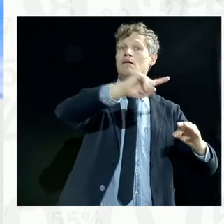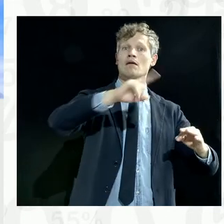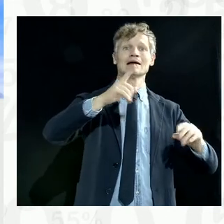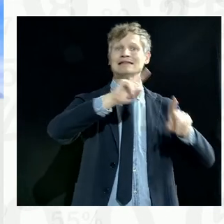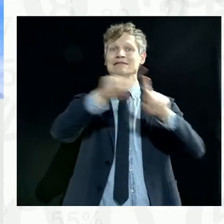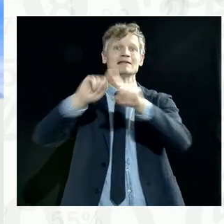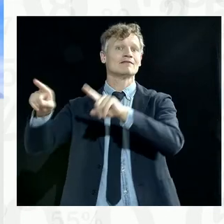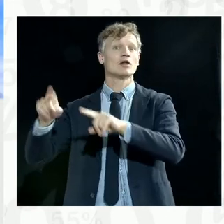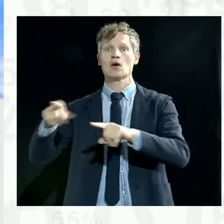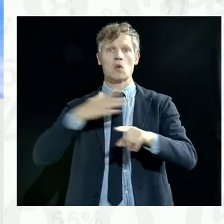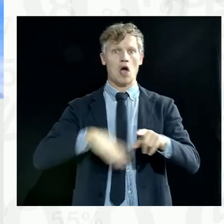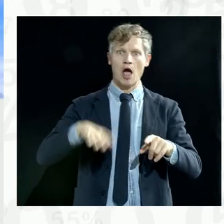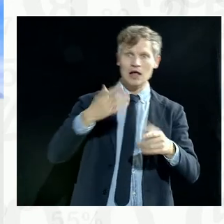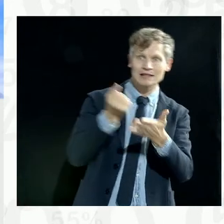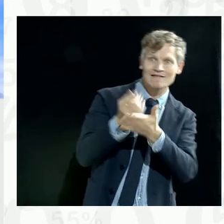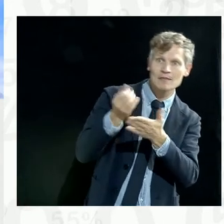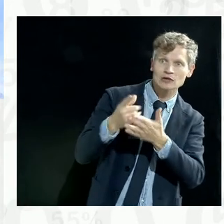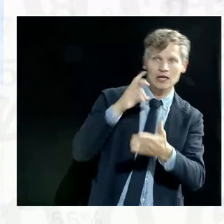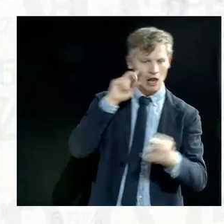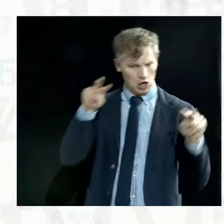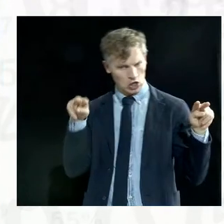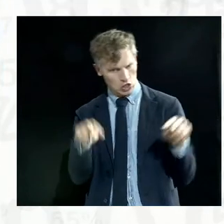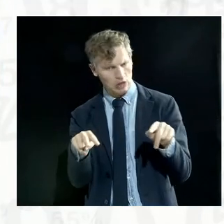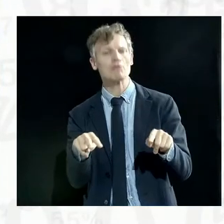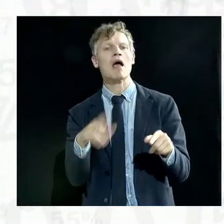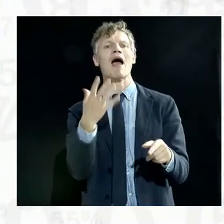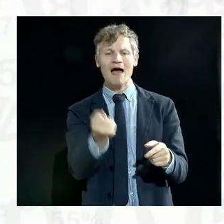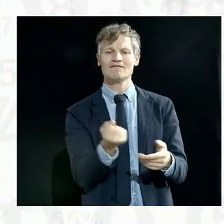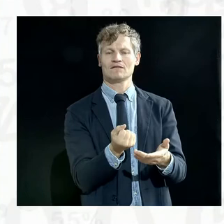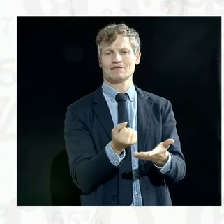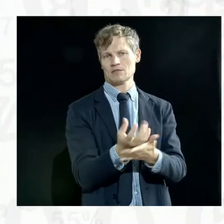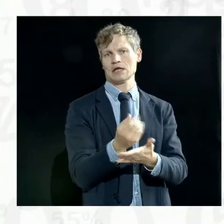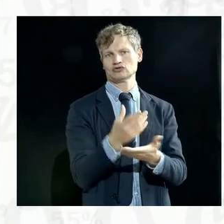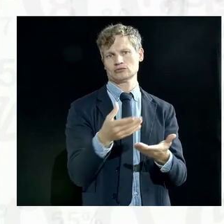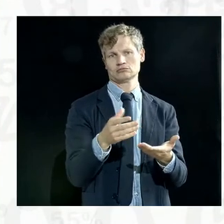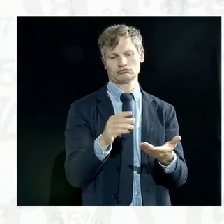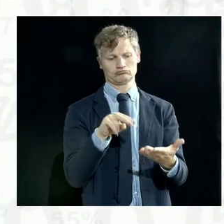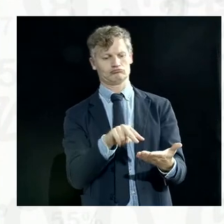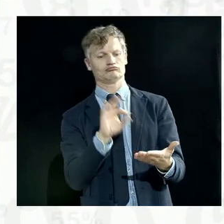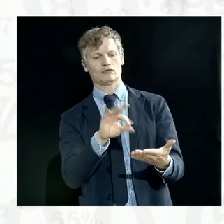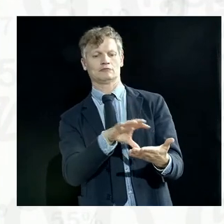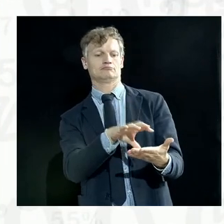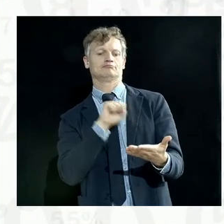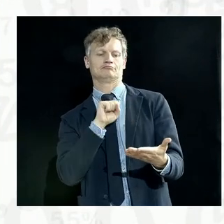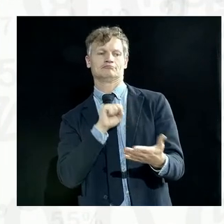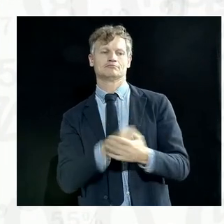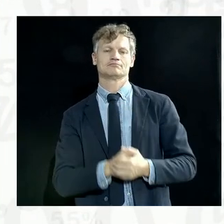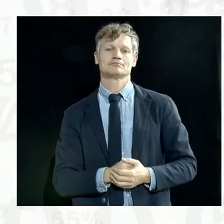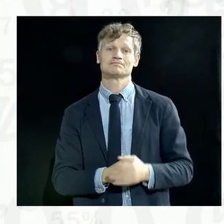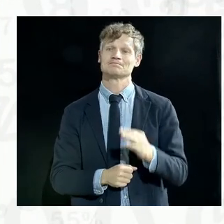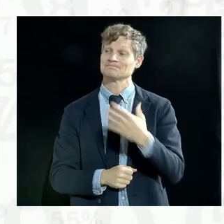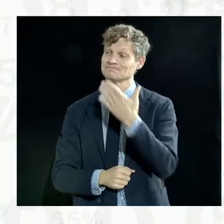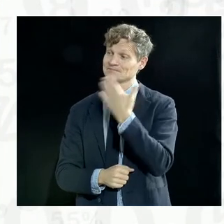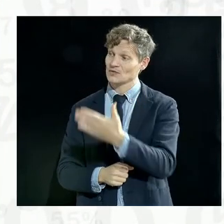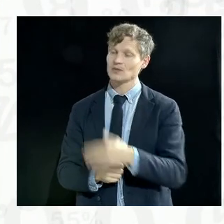stakeholders in the country. Thank you. Thank you, Moulenga. And your remarks touched on the theme of data